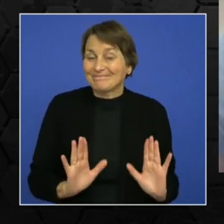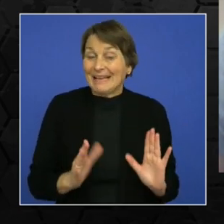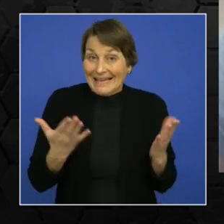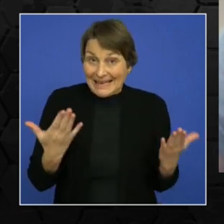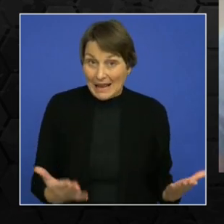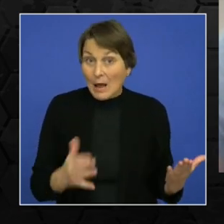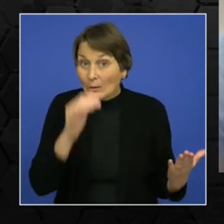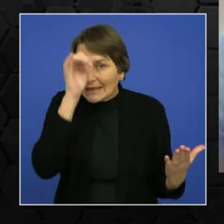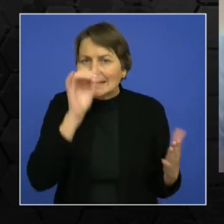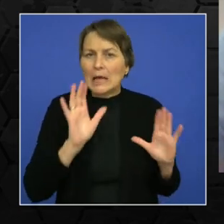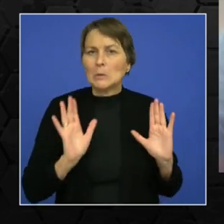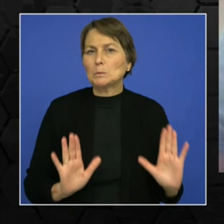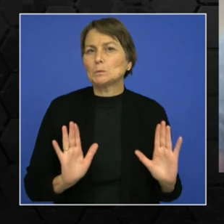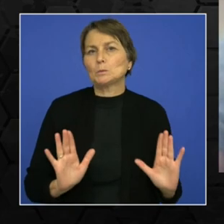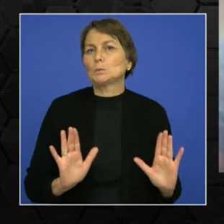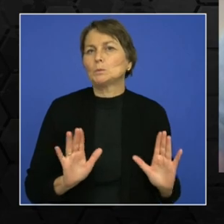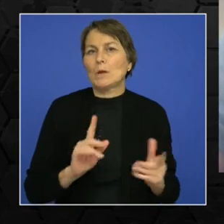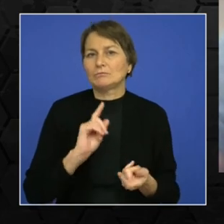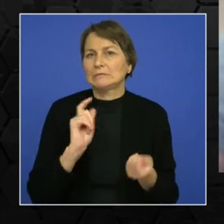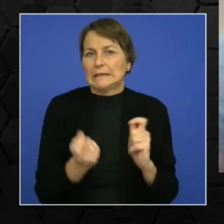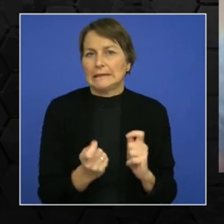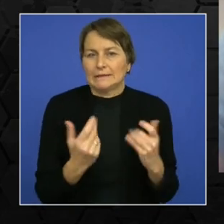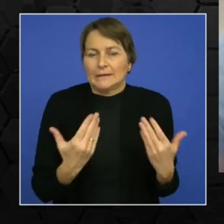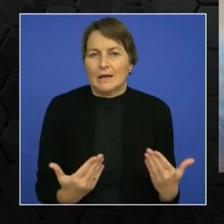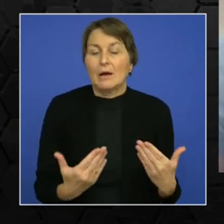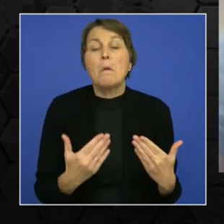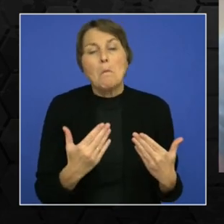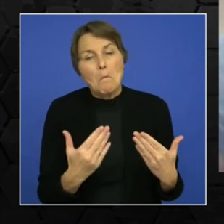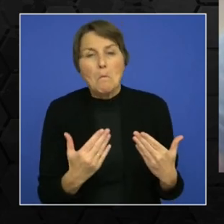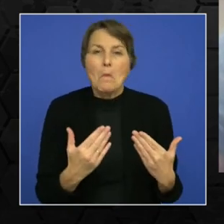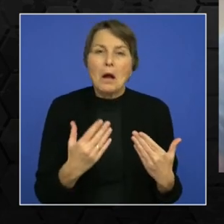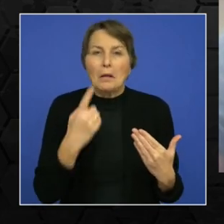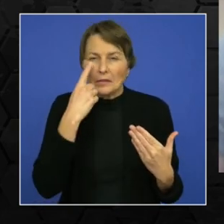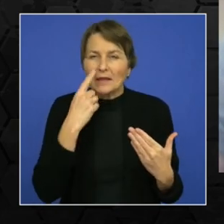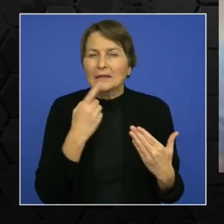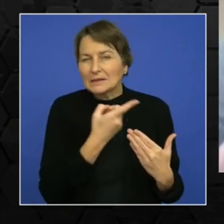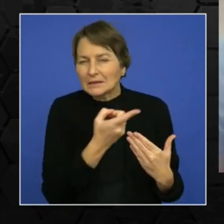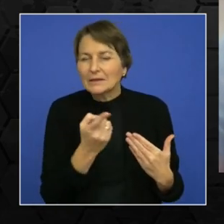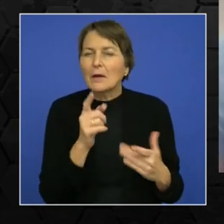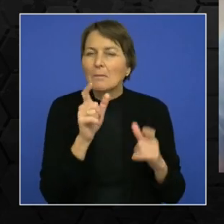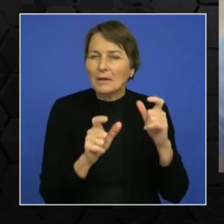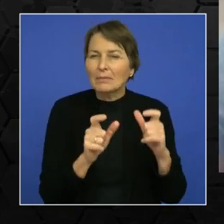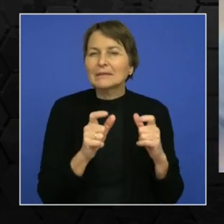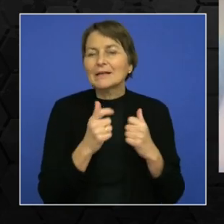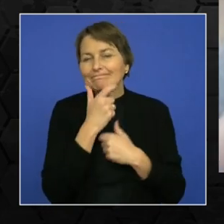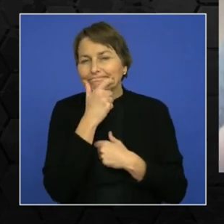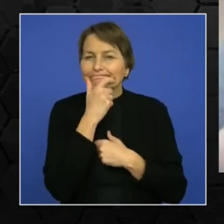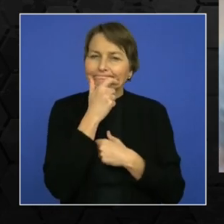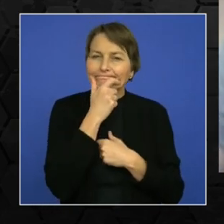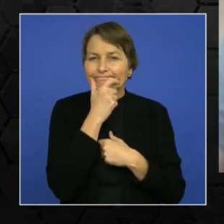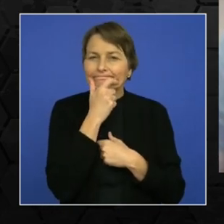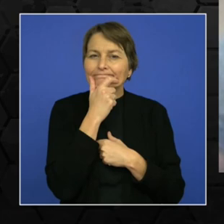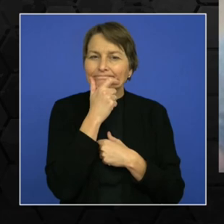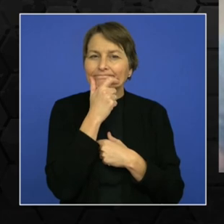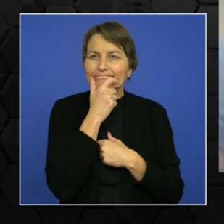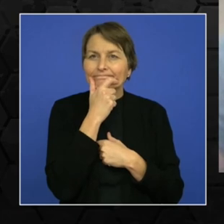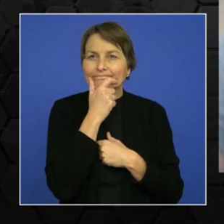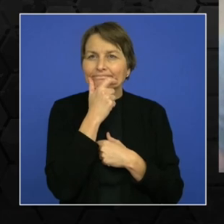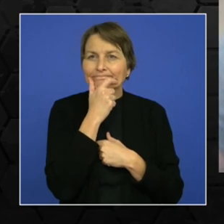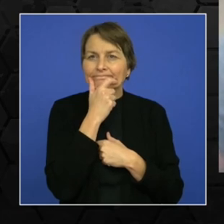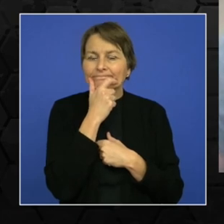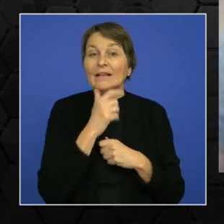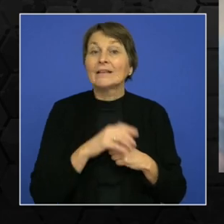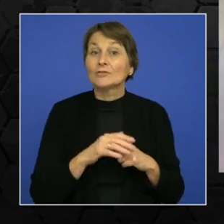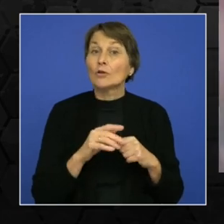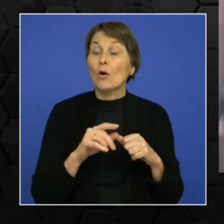However, fast tags have been developed, and as people skim through it, there are still people who work